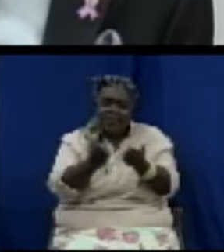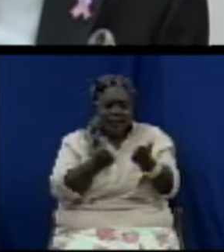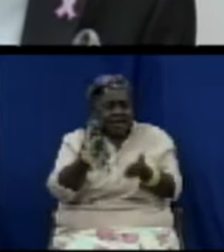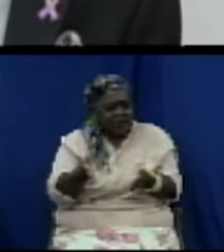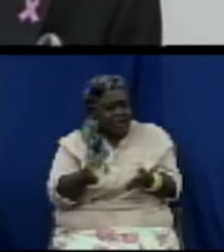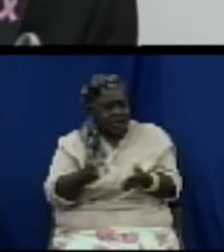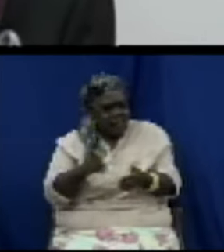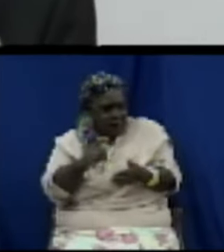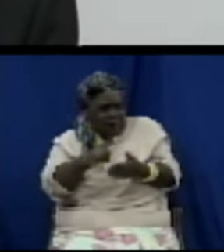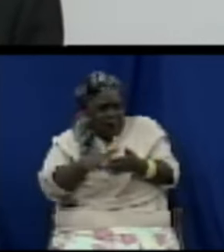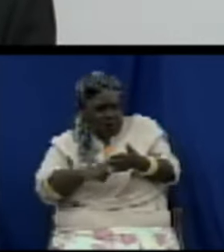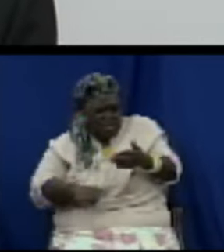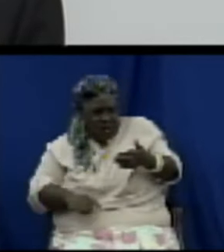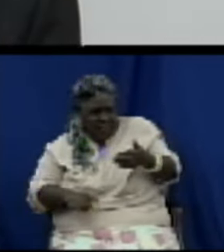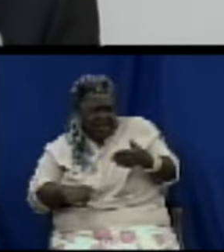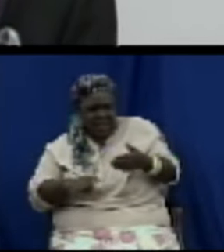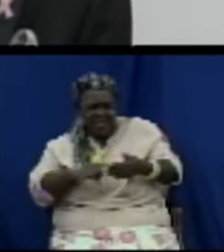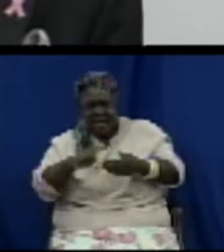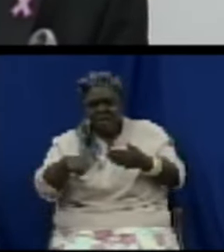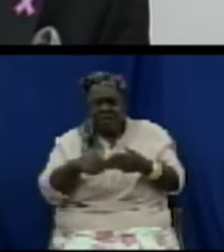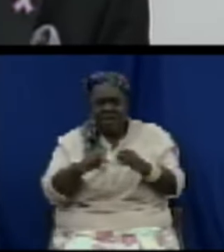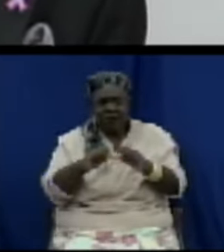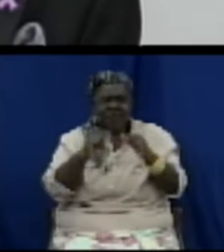board let me go through this first